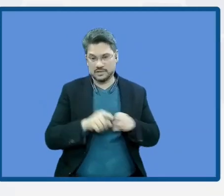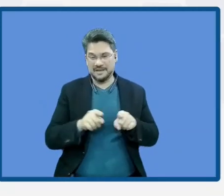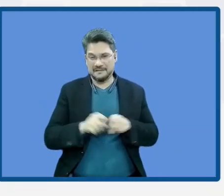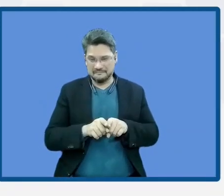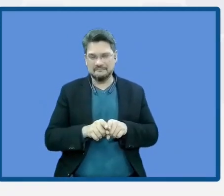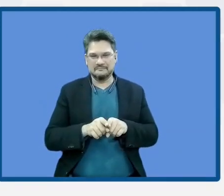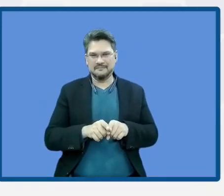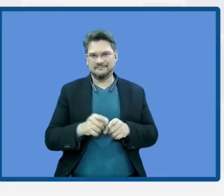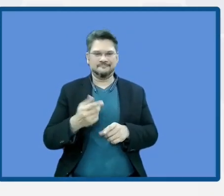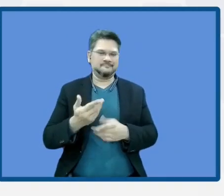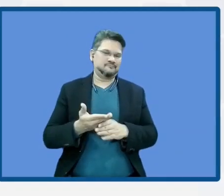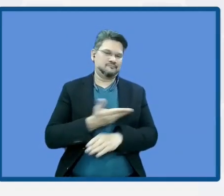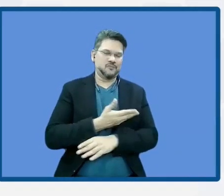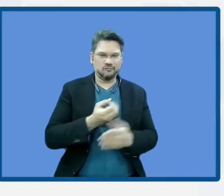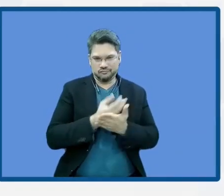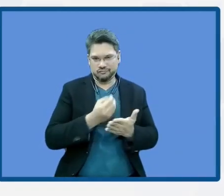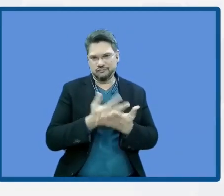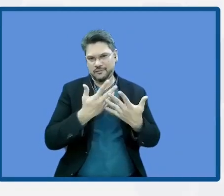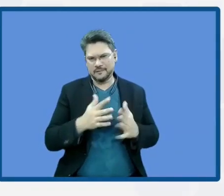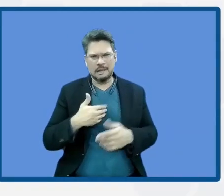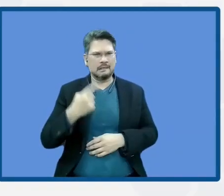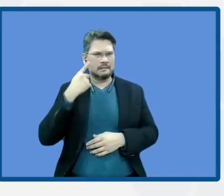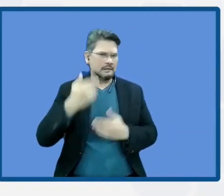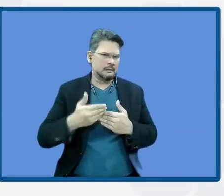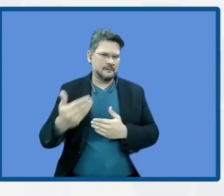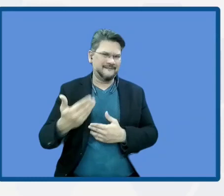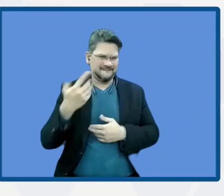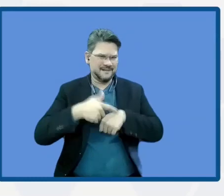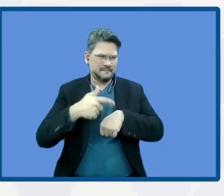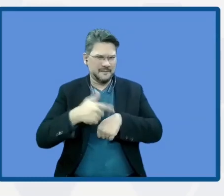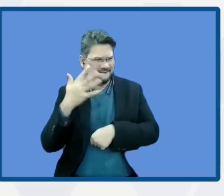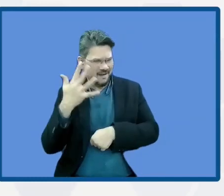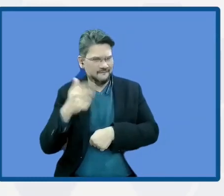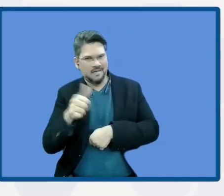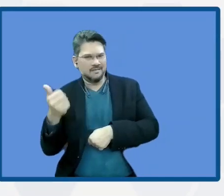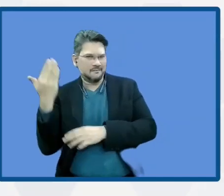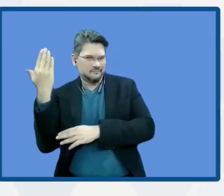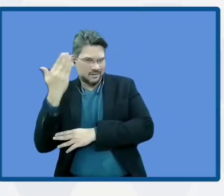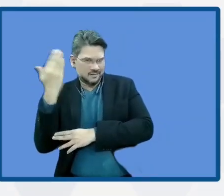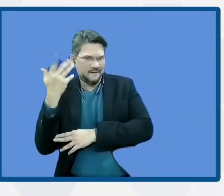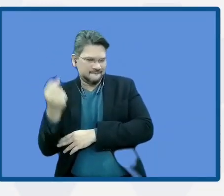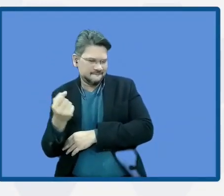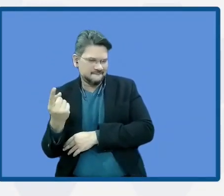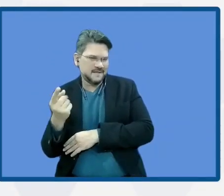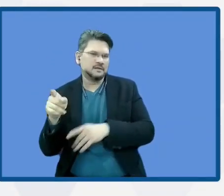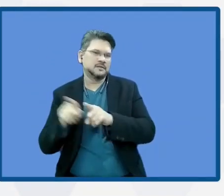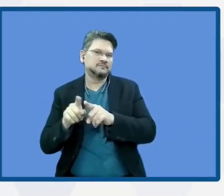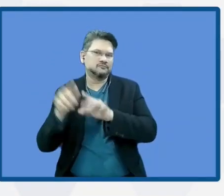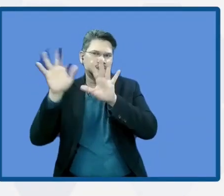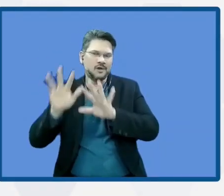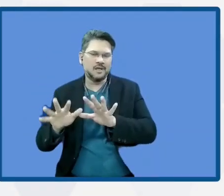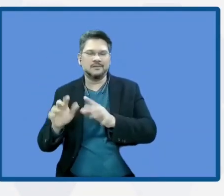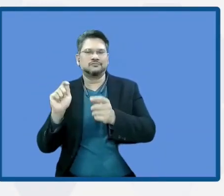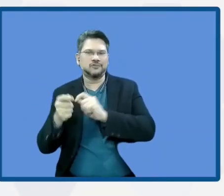at five, it will be another presentation about it. We have the climate change project for the ecosystems in Uruguay,